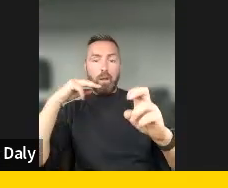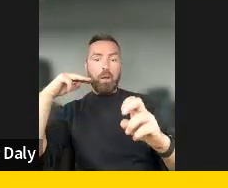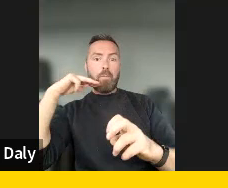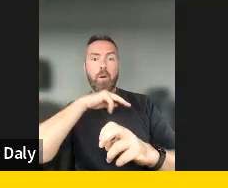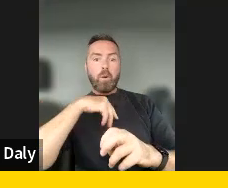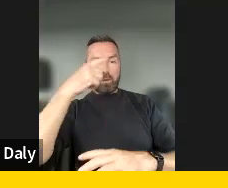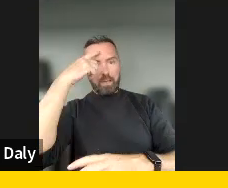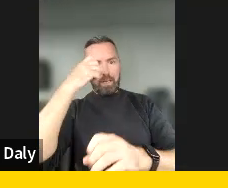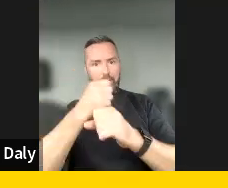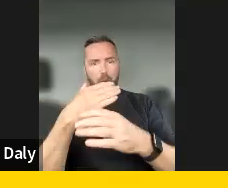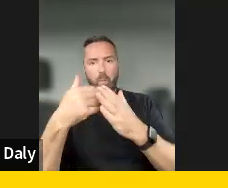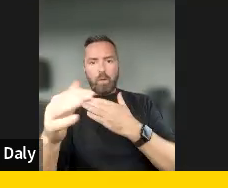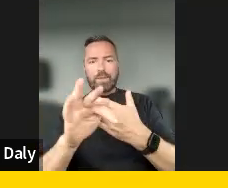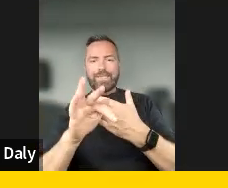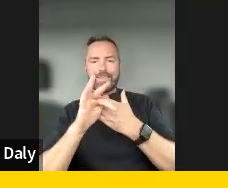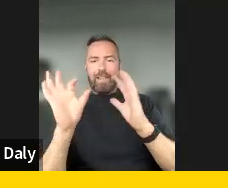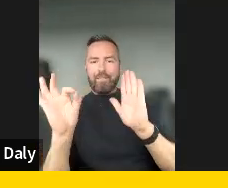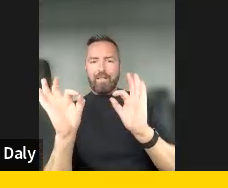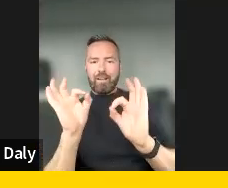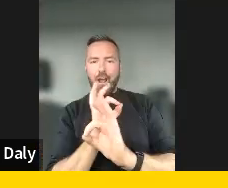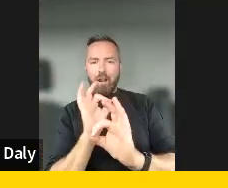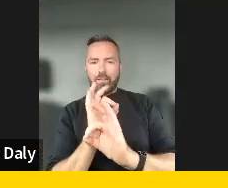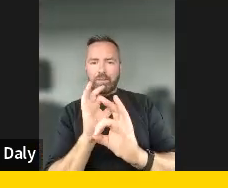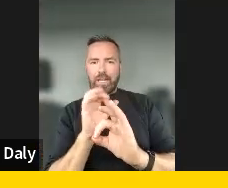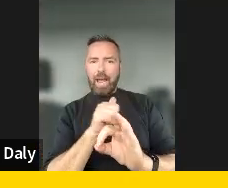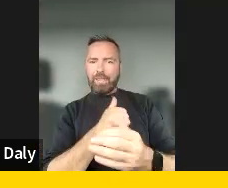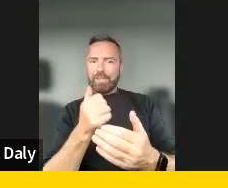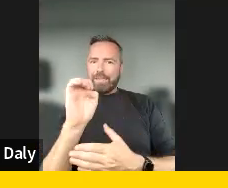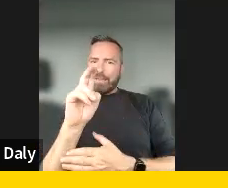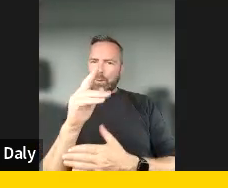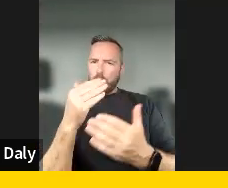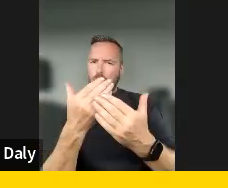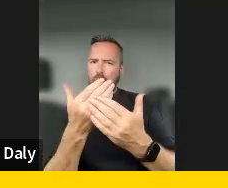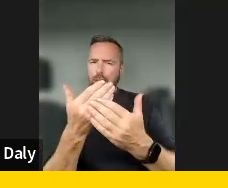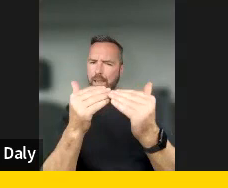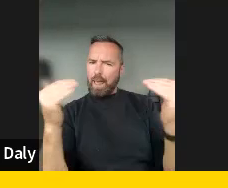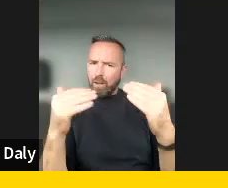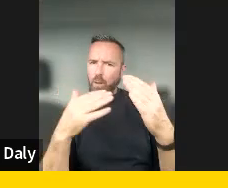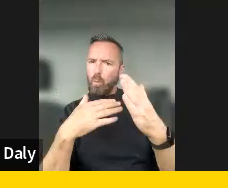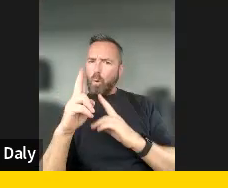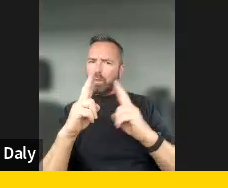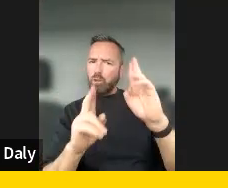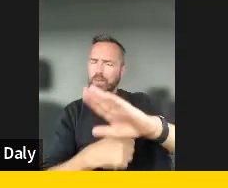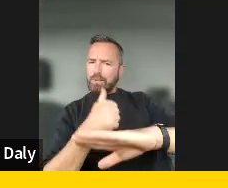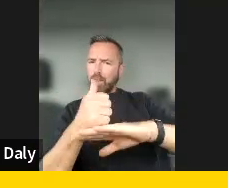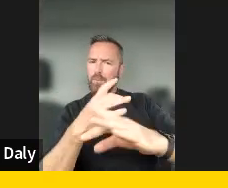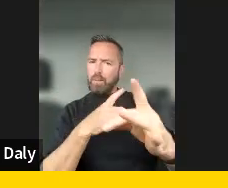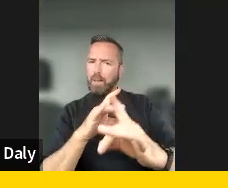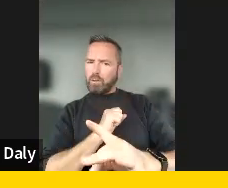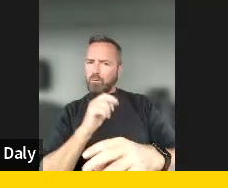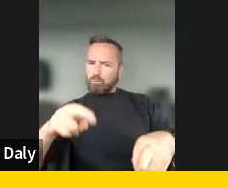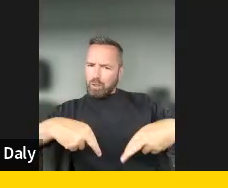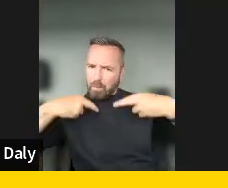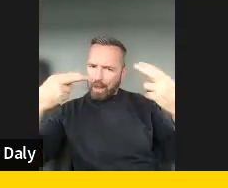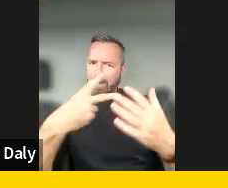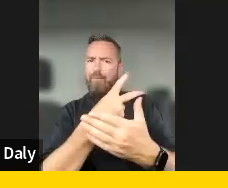safeguards that decision makers at the EU level should put in place to ensure the respect of values, ethics, and norms in